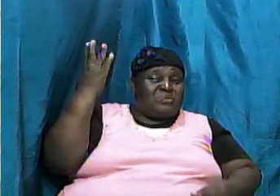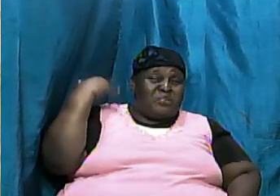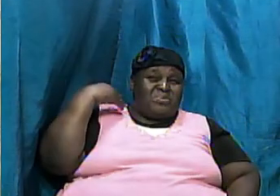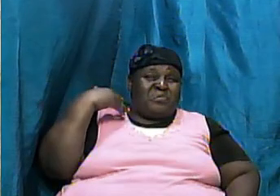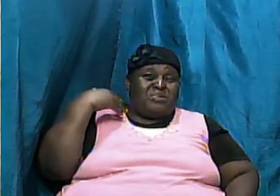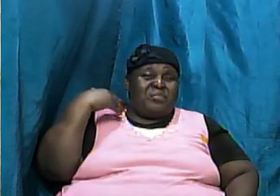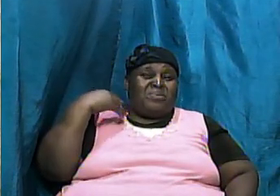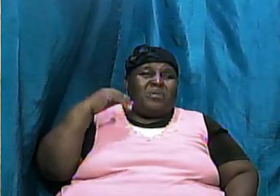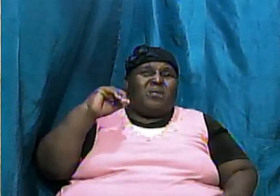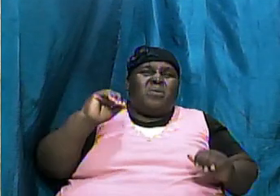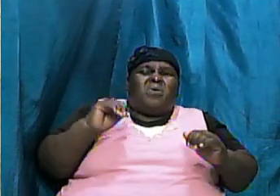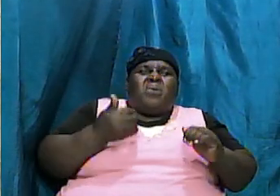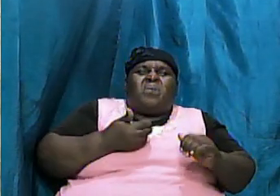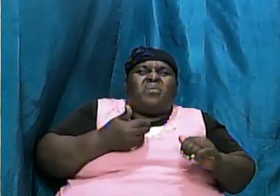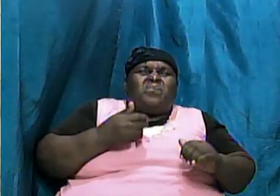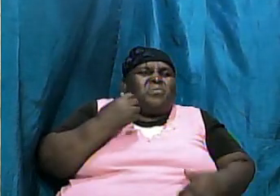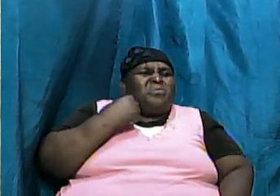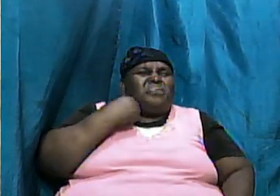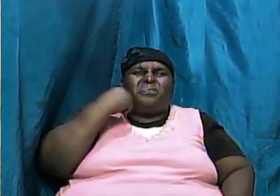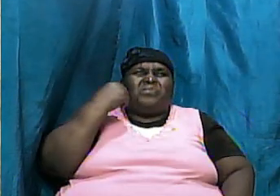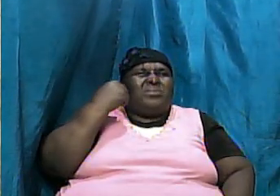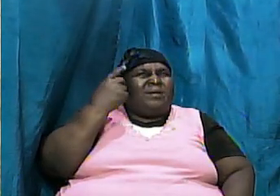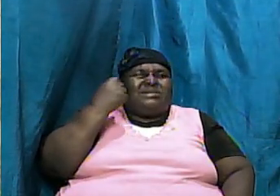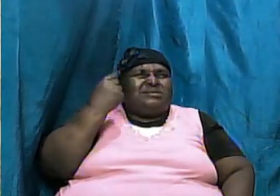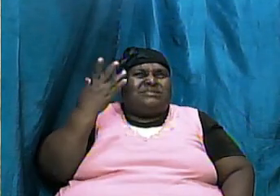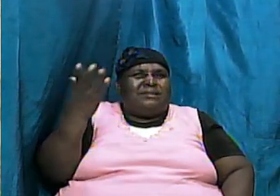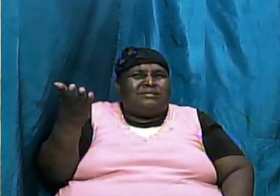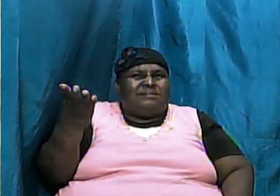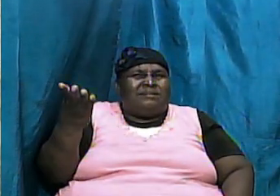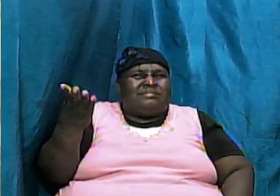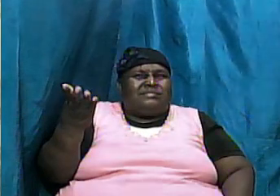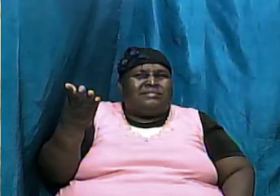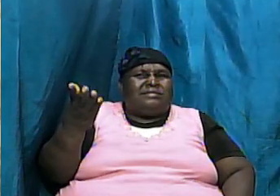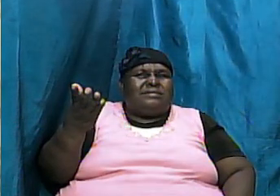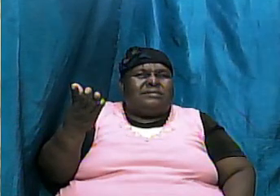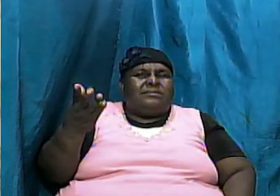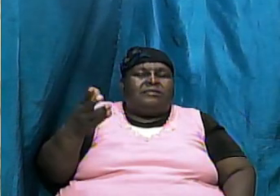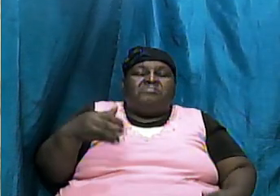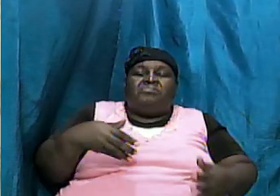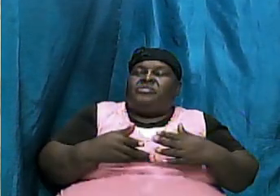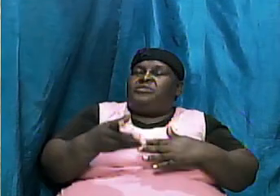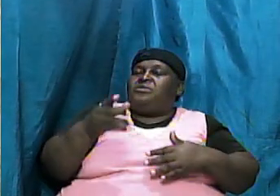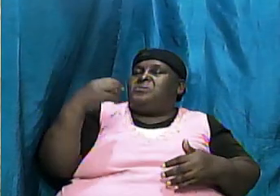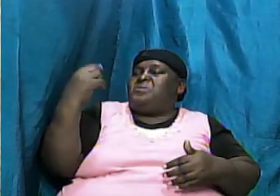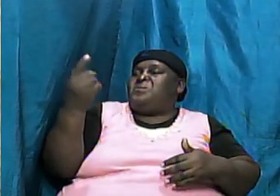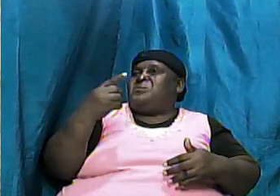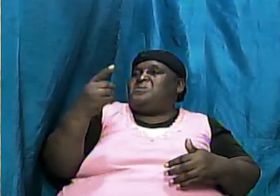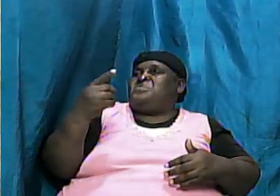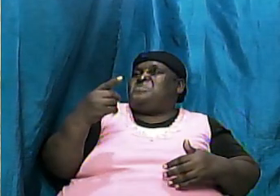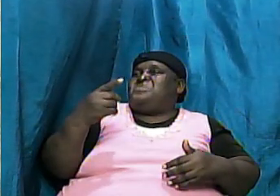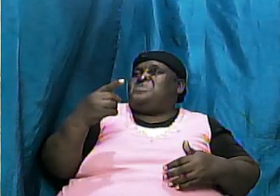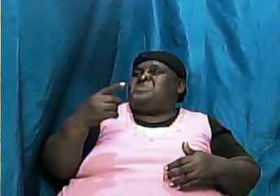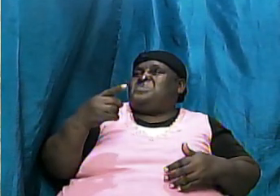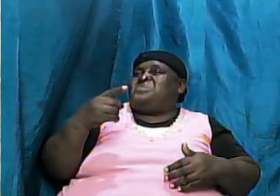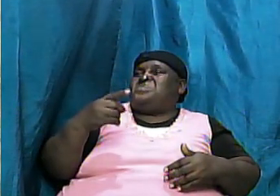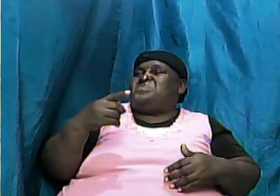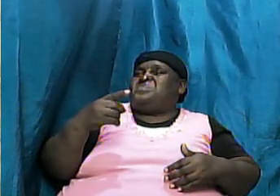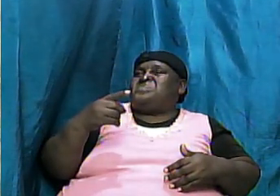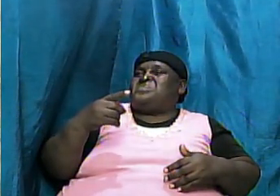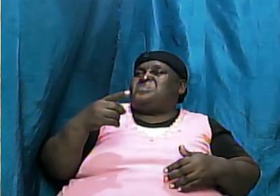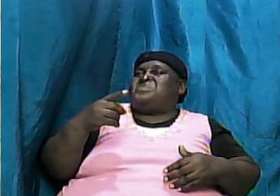do we reconcile that and there is always the concern there is always the argument there is always the